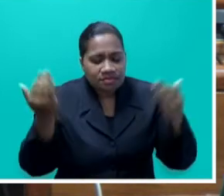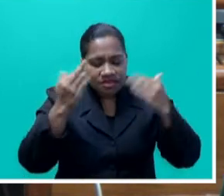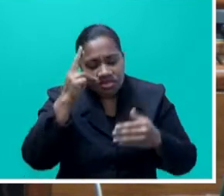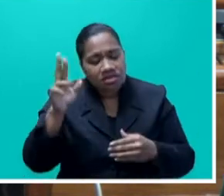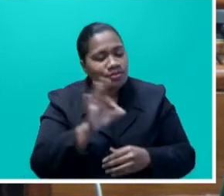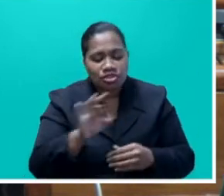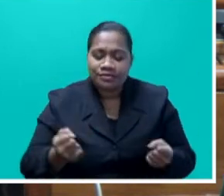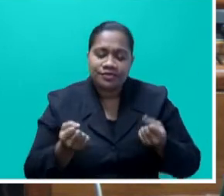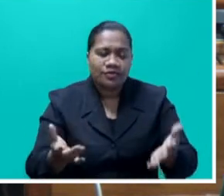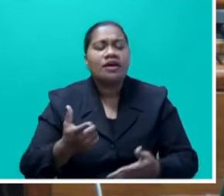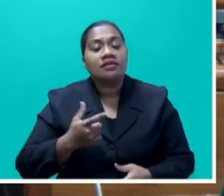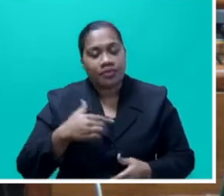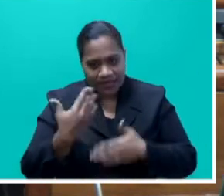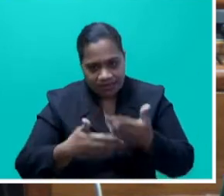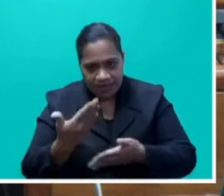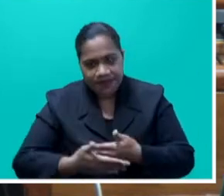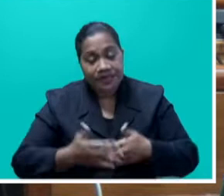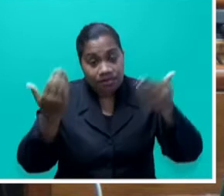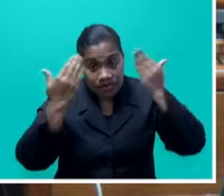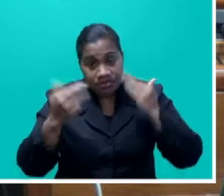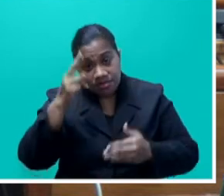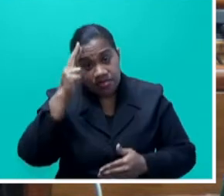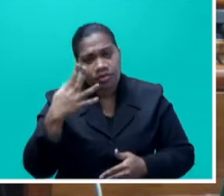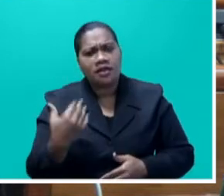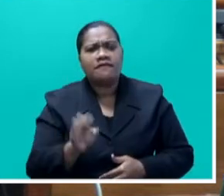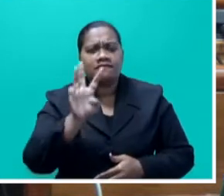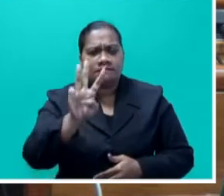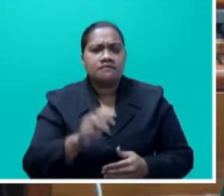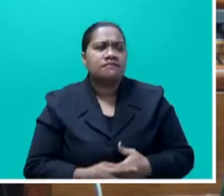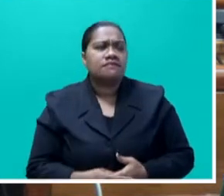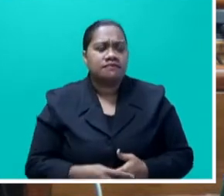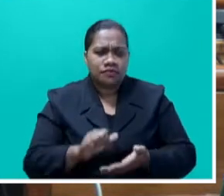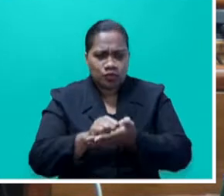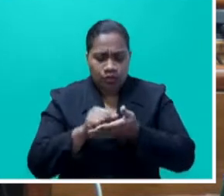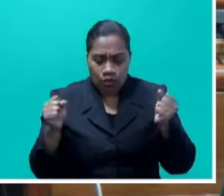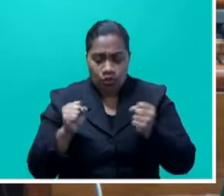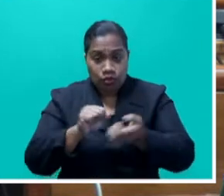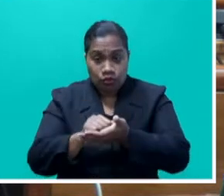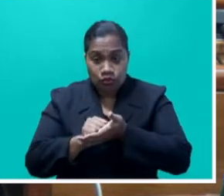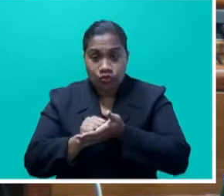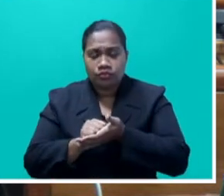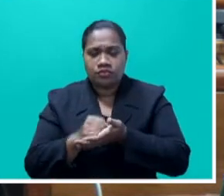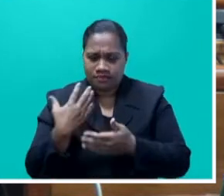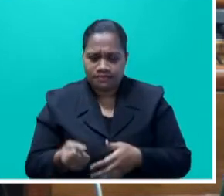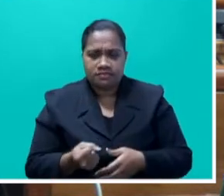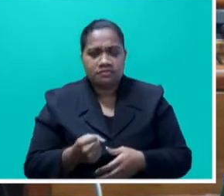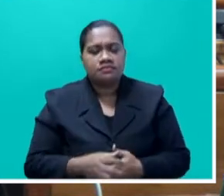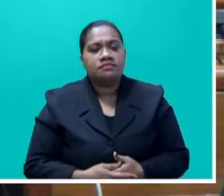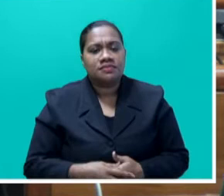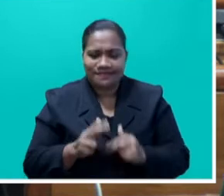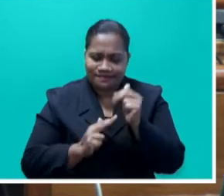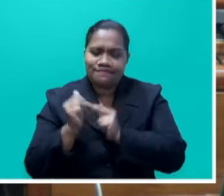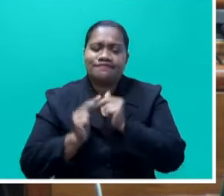Mr Speaker say. Mr Speaker say we've got three coal storage facilities constructed at the expense of